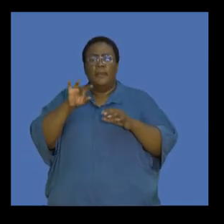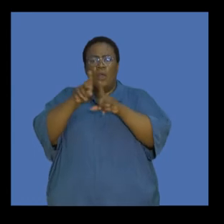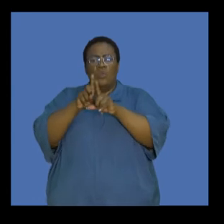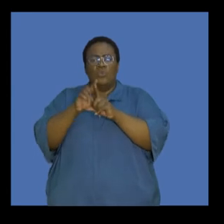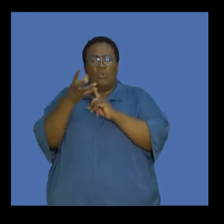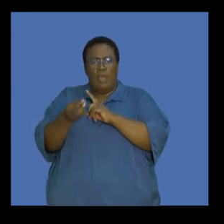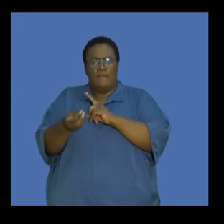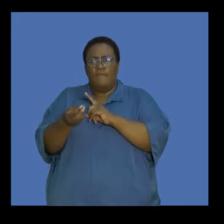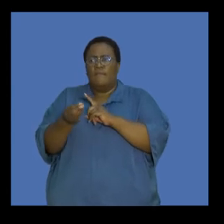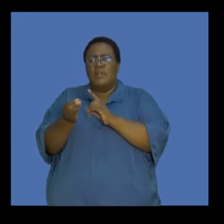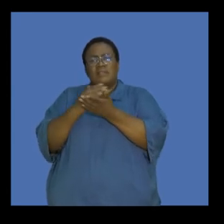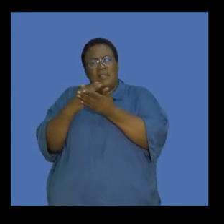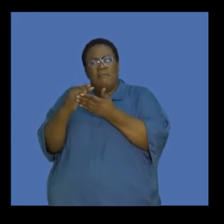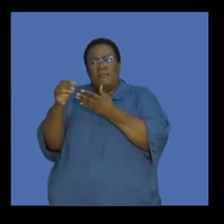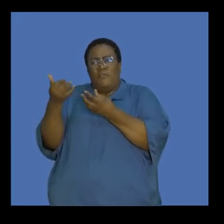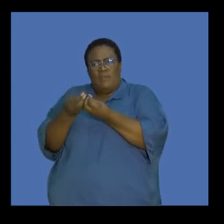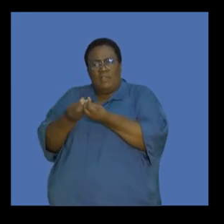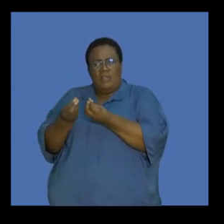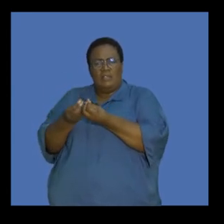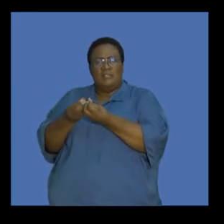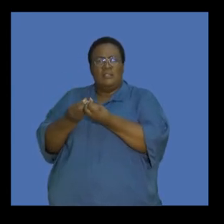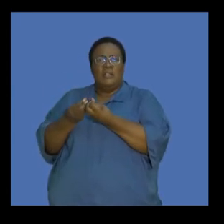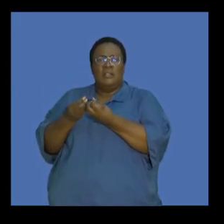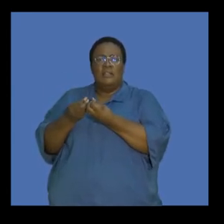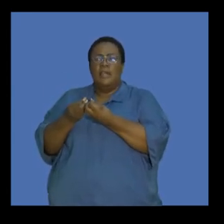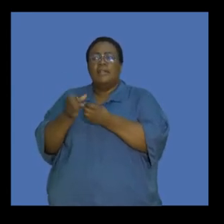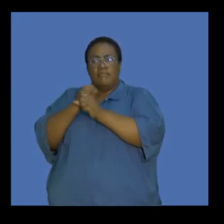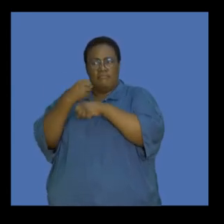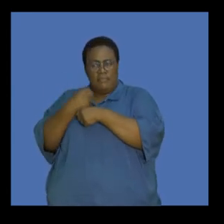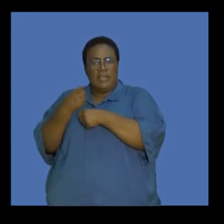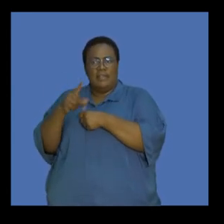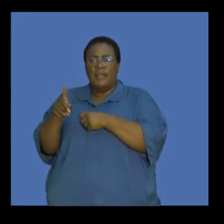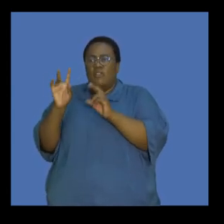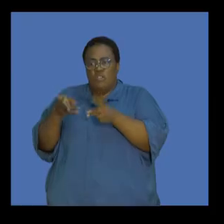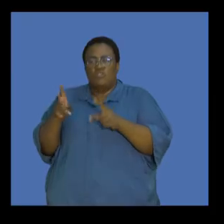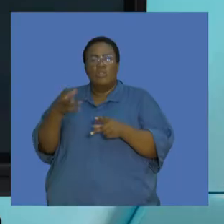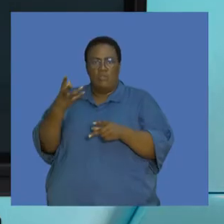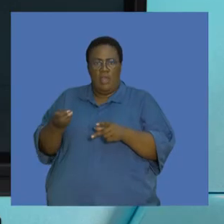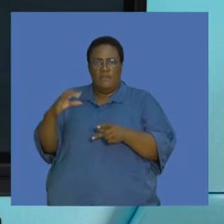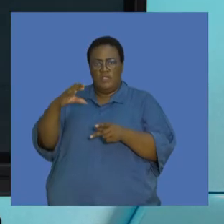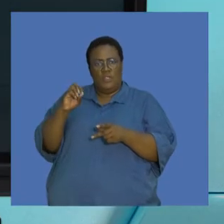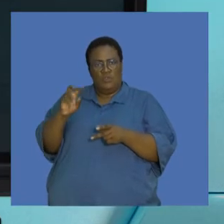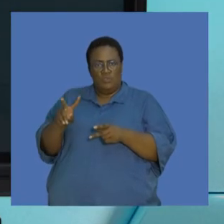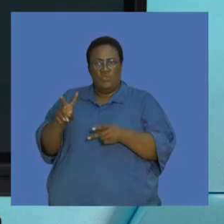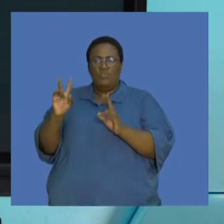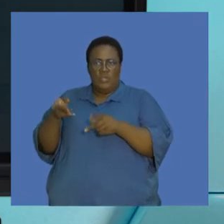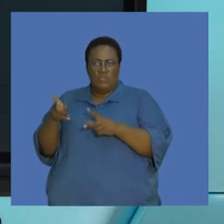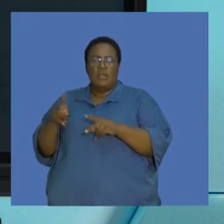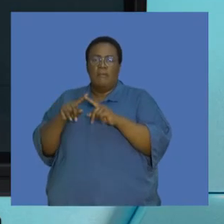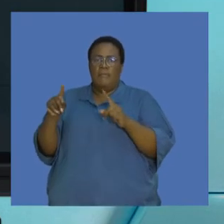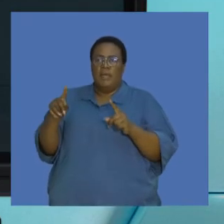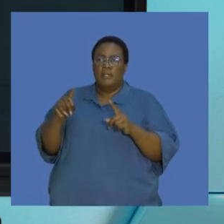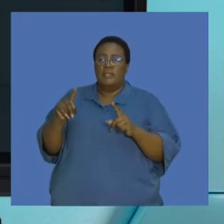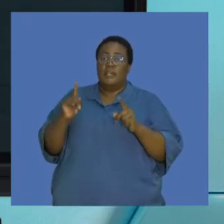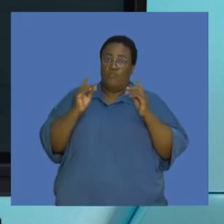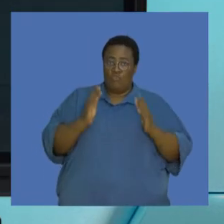microorganisms that produce some of these during respiration and decomposition. So, naturally, we do have carbon dioxide being emitted. However,